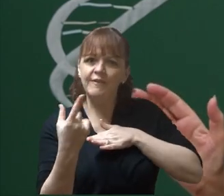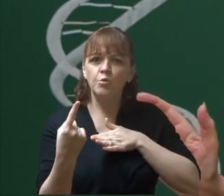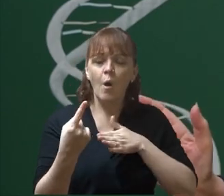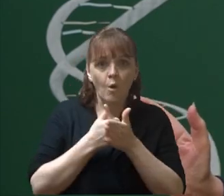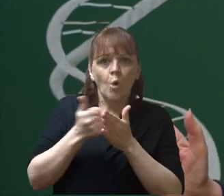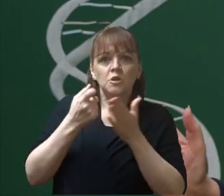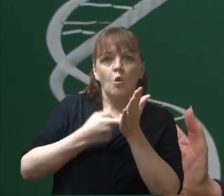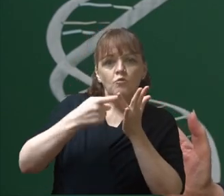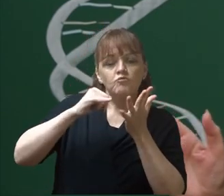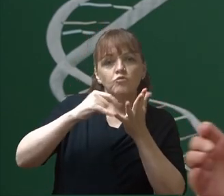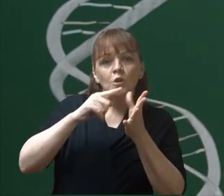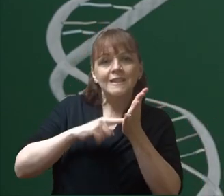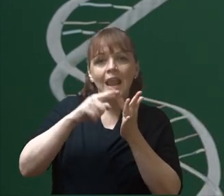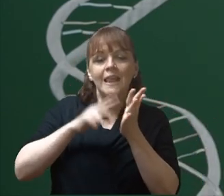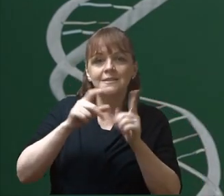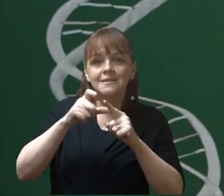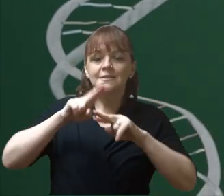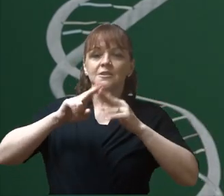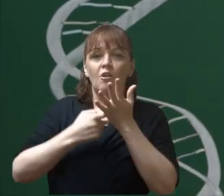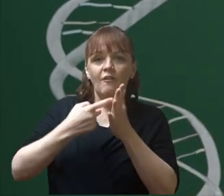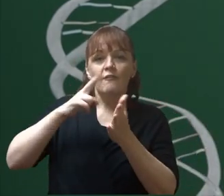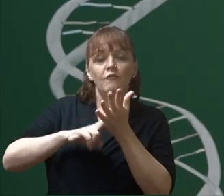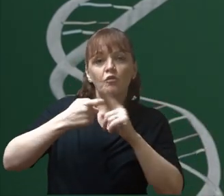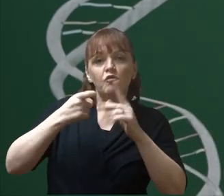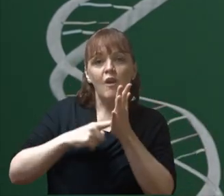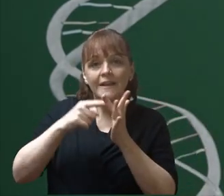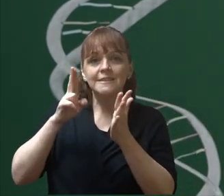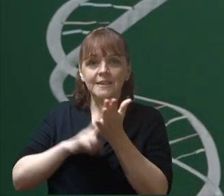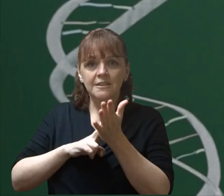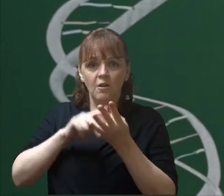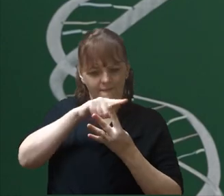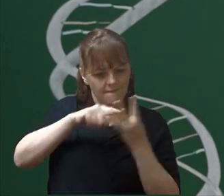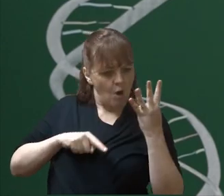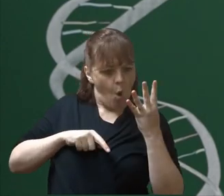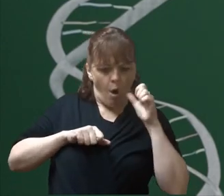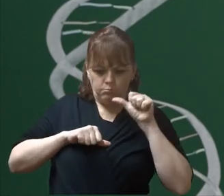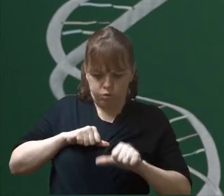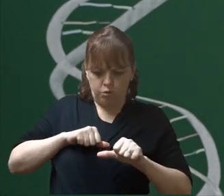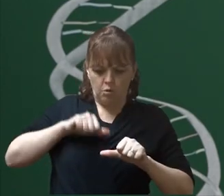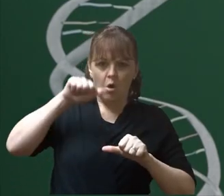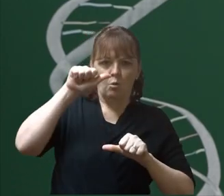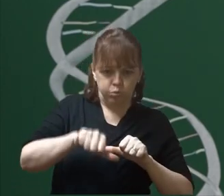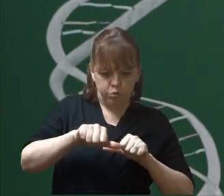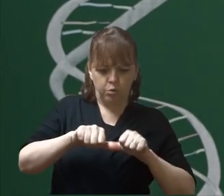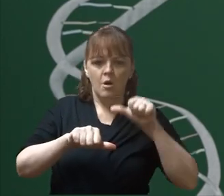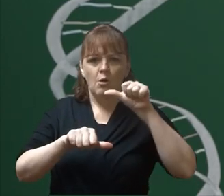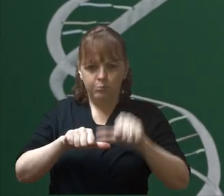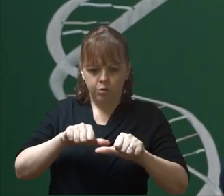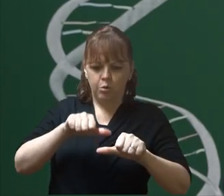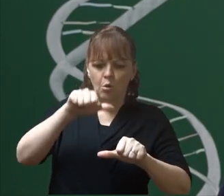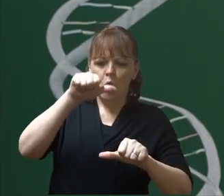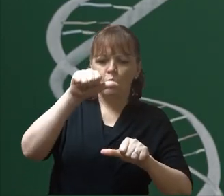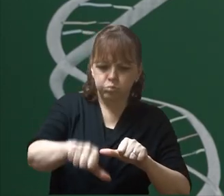and Rosalind Franklin, four bases in sequence, adenine, guanine,